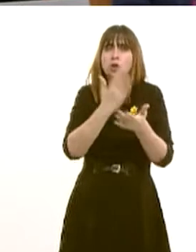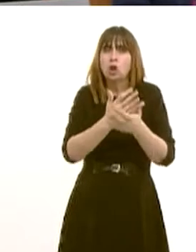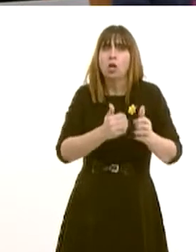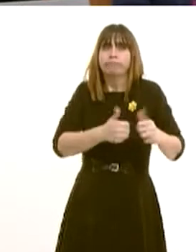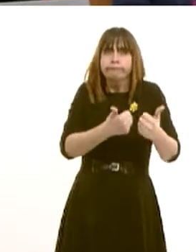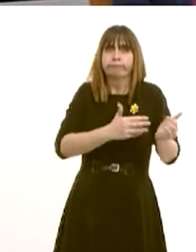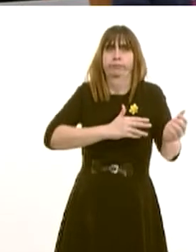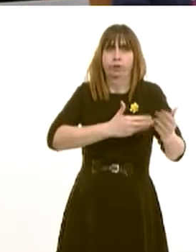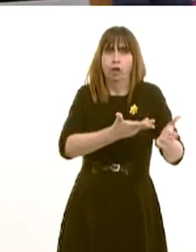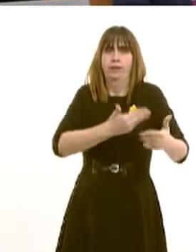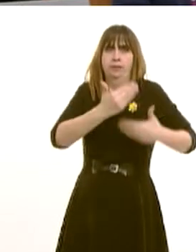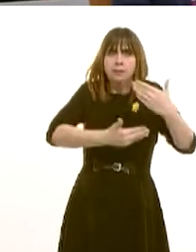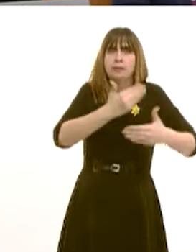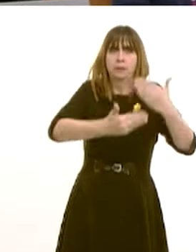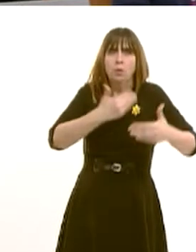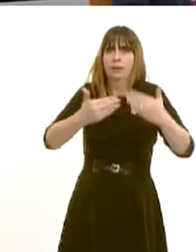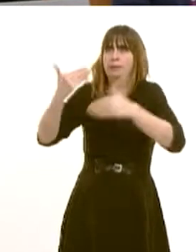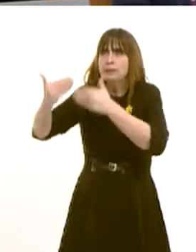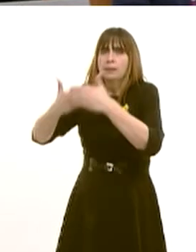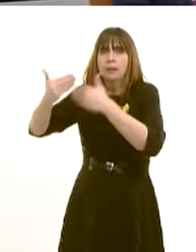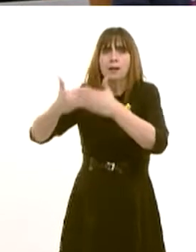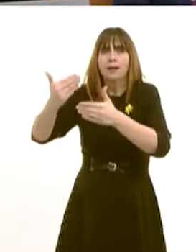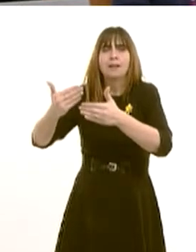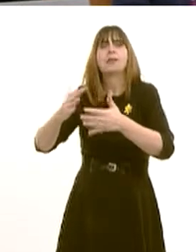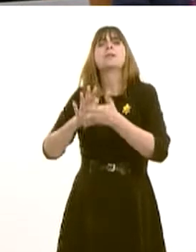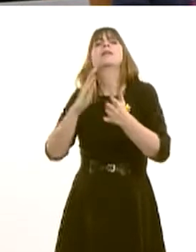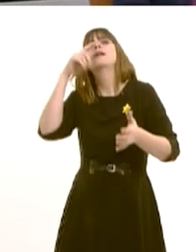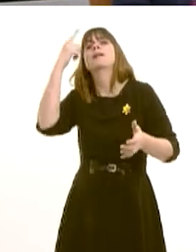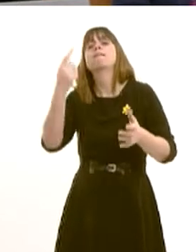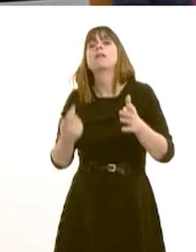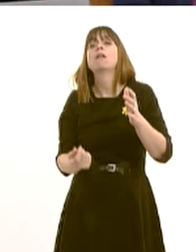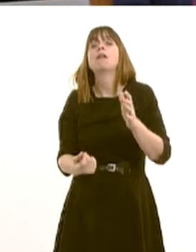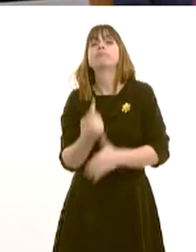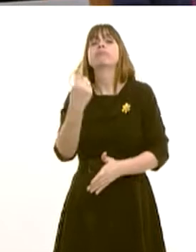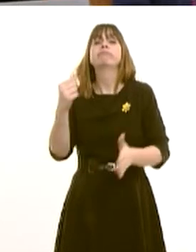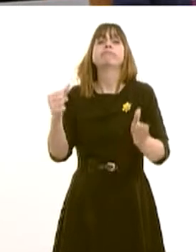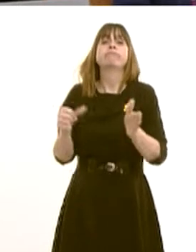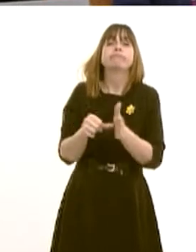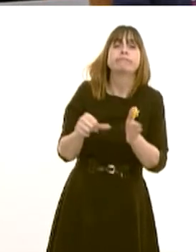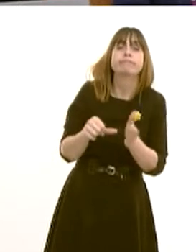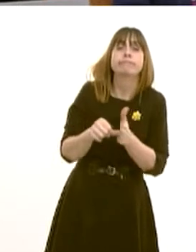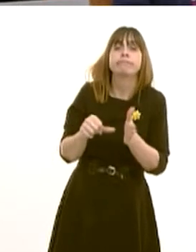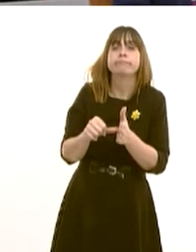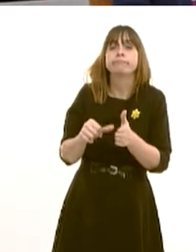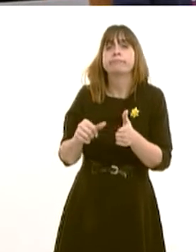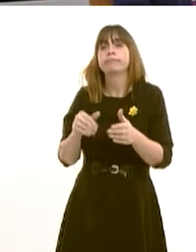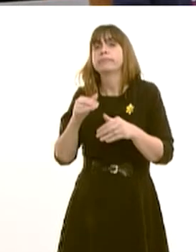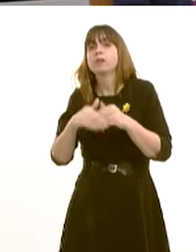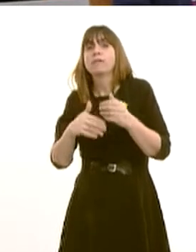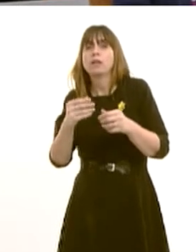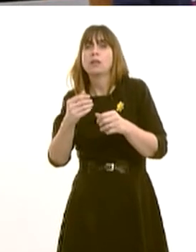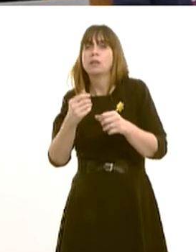for the population there. And so, when matters do arise, or issues arise as regards some surgeries,